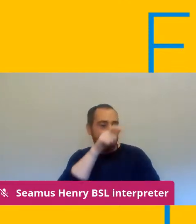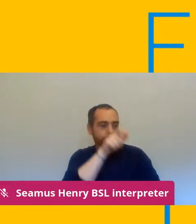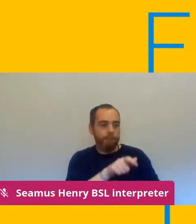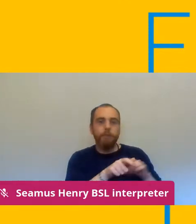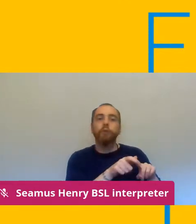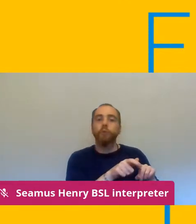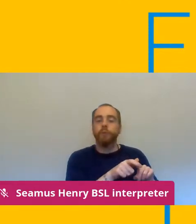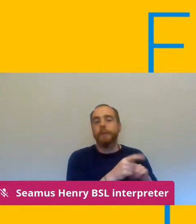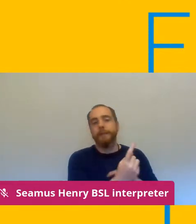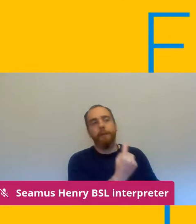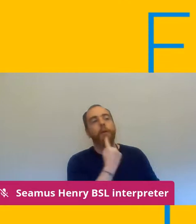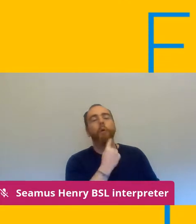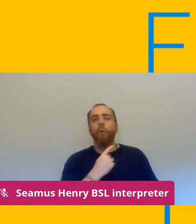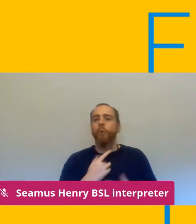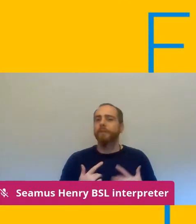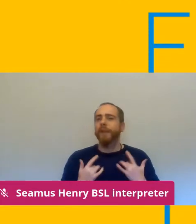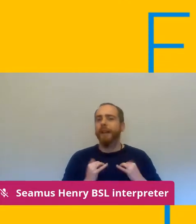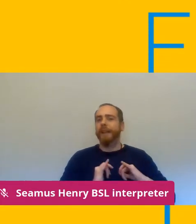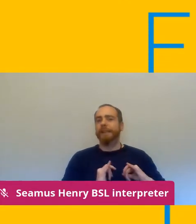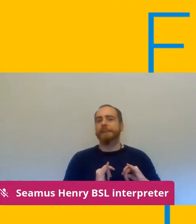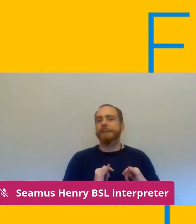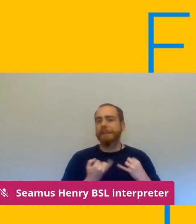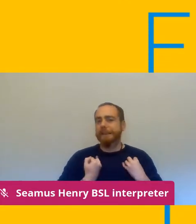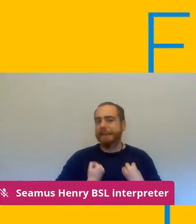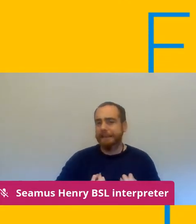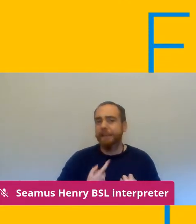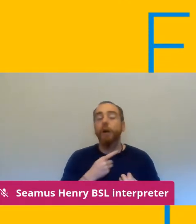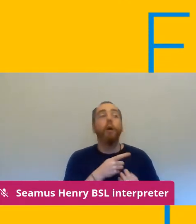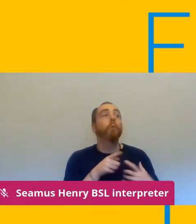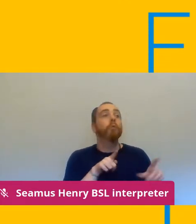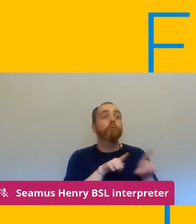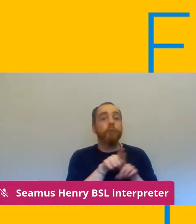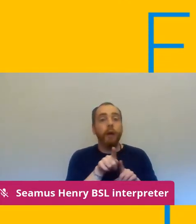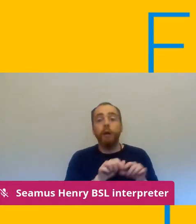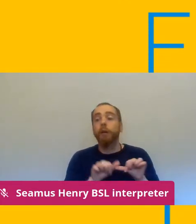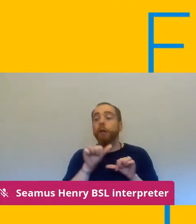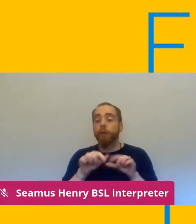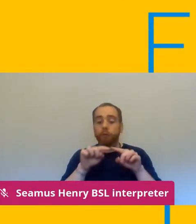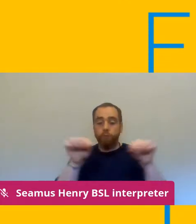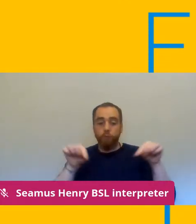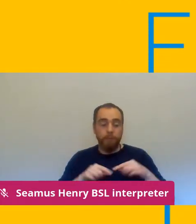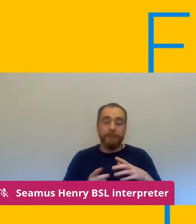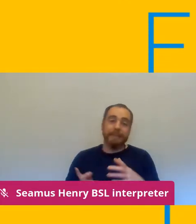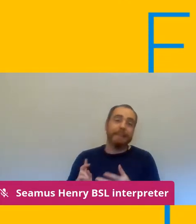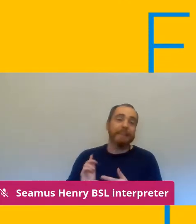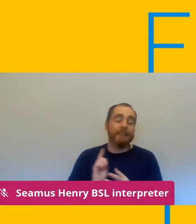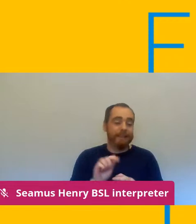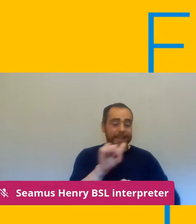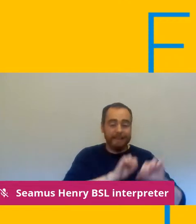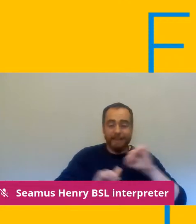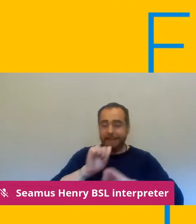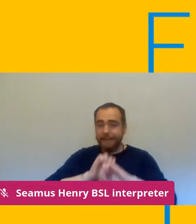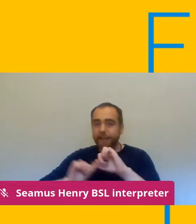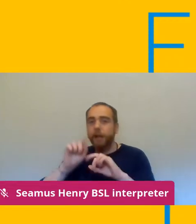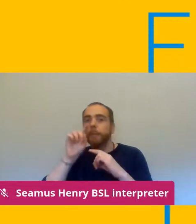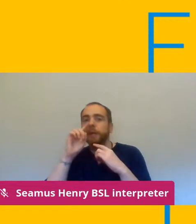symptoms and then we're trying to get ahead and deep clean those rooms so we can still use them but we can't actually do anything in terms of change sending staff